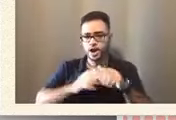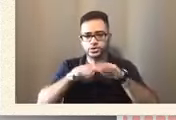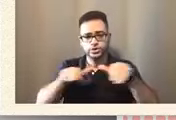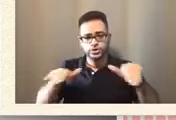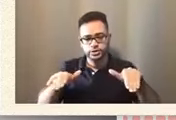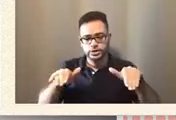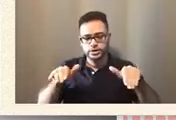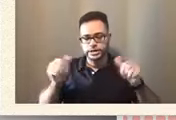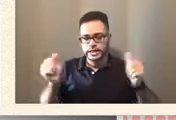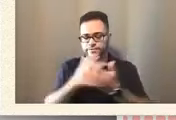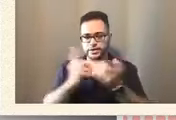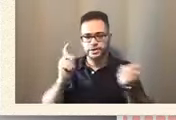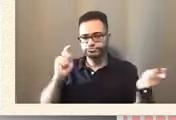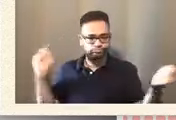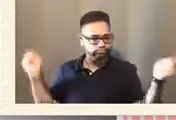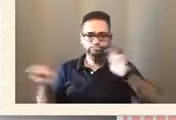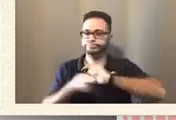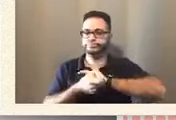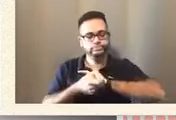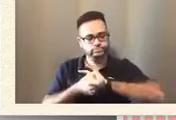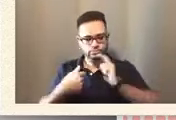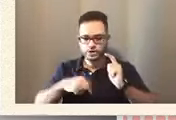change and we have to be very agile.